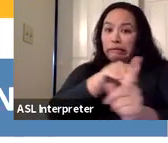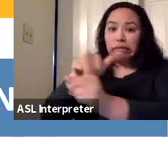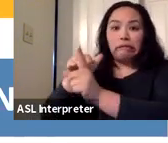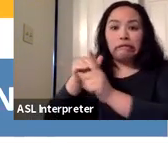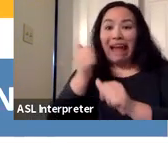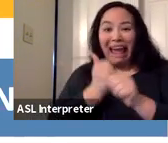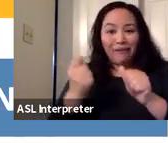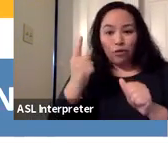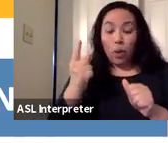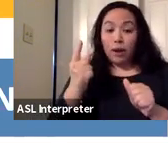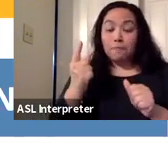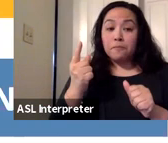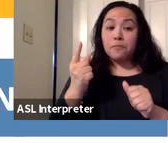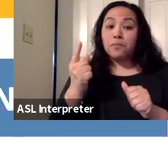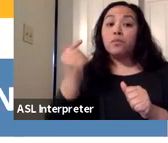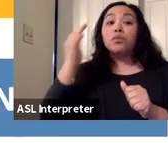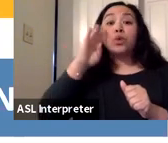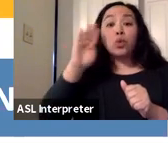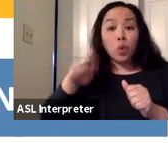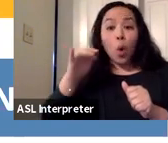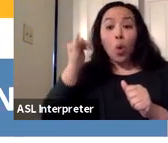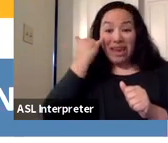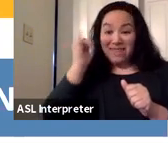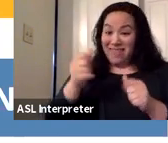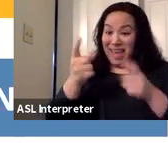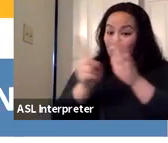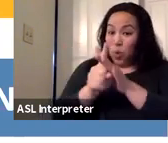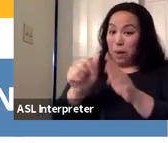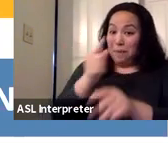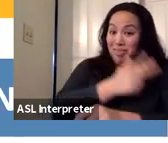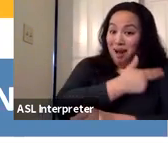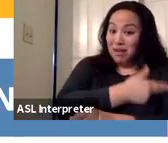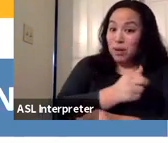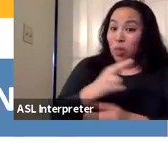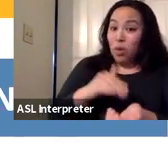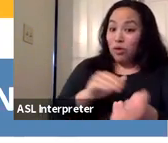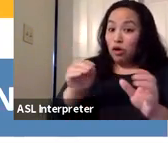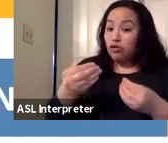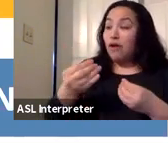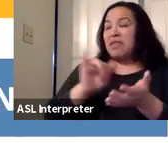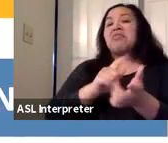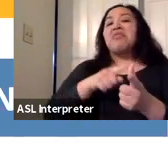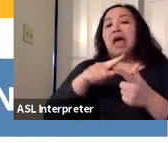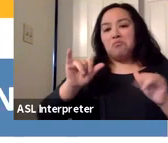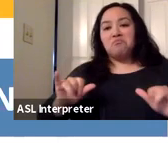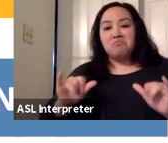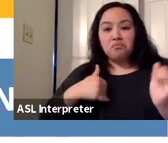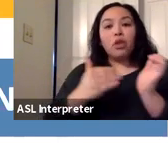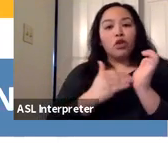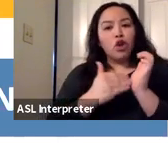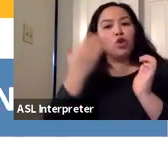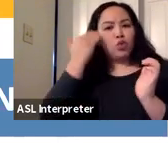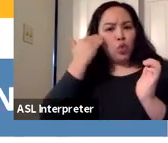that if this did present at one of our hospitals or doctor's offices, that the providers would know what to look for,